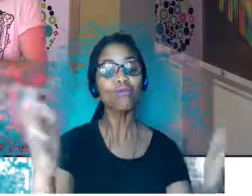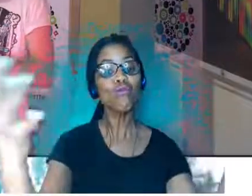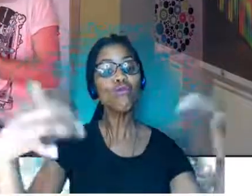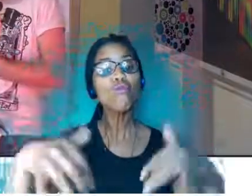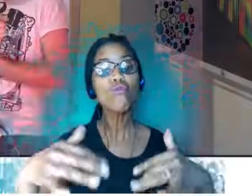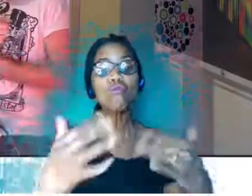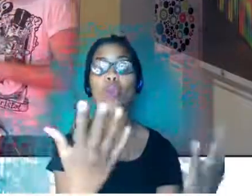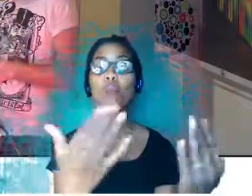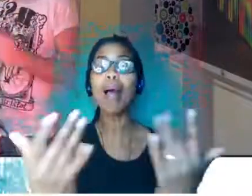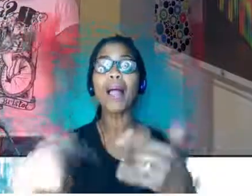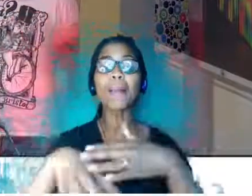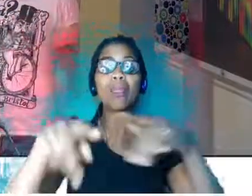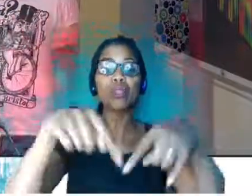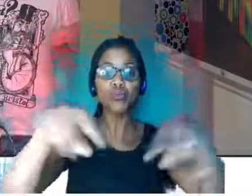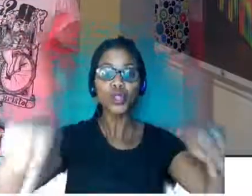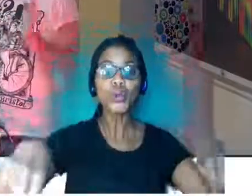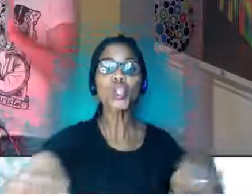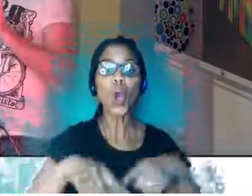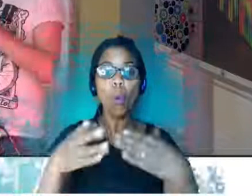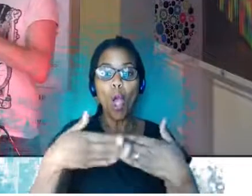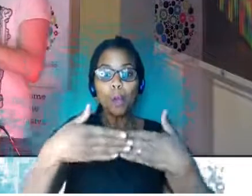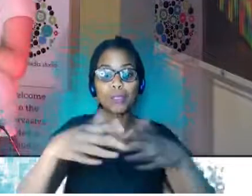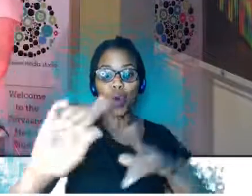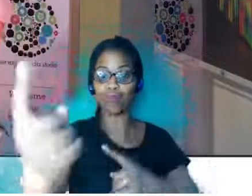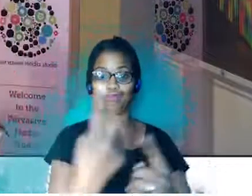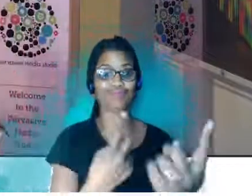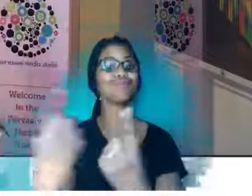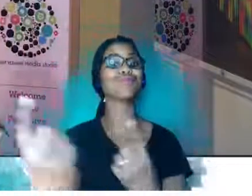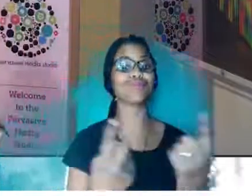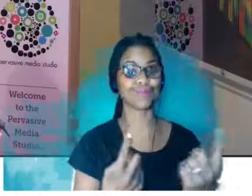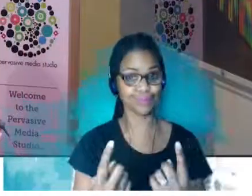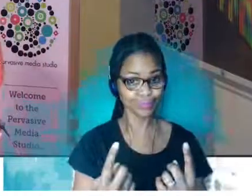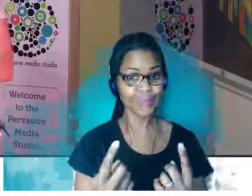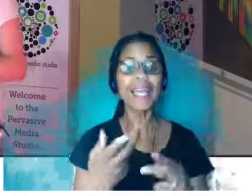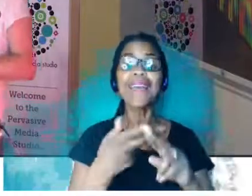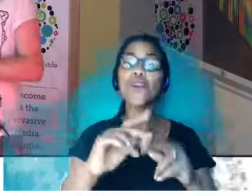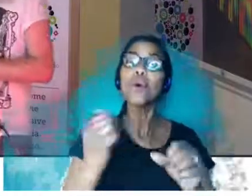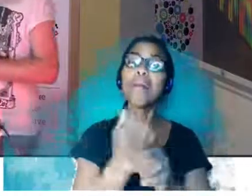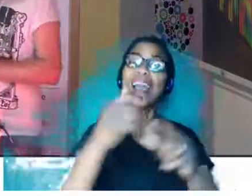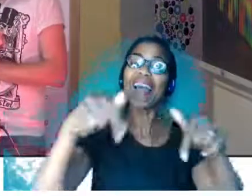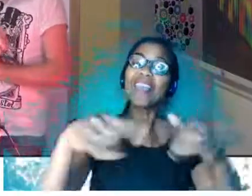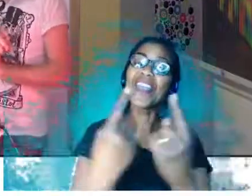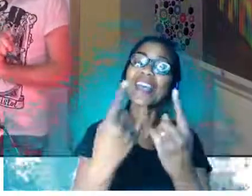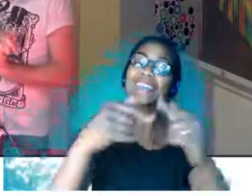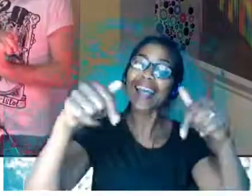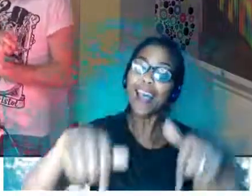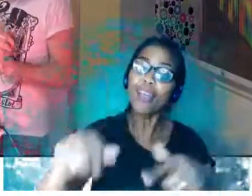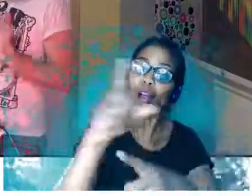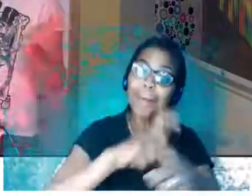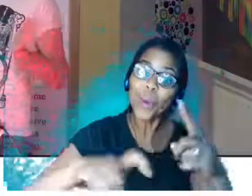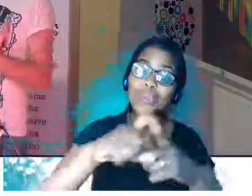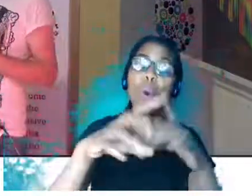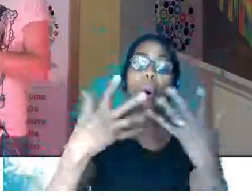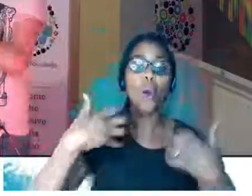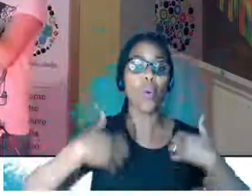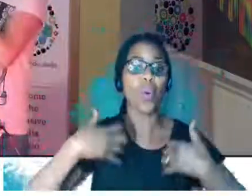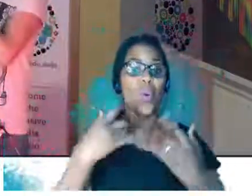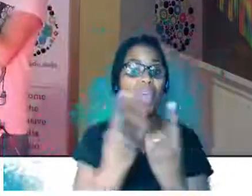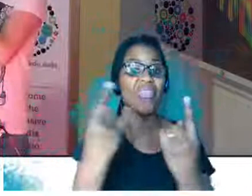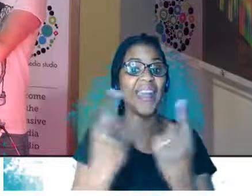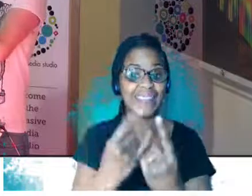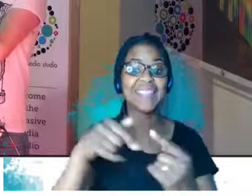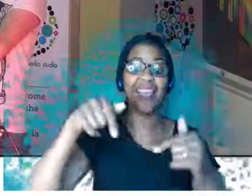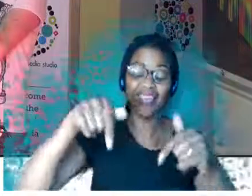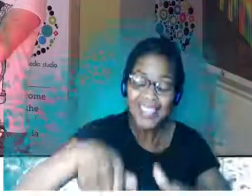And for those of you, for us to hear more from people who are making things within the community or who doing things that excite us. They cover everything from innovative